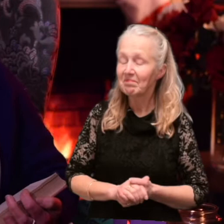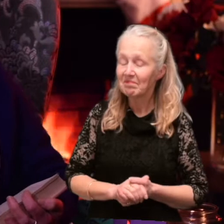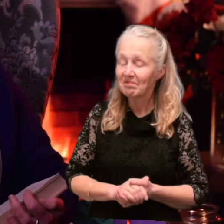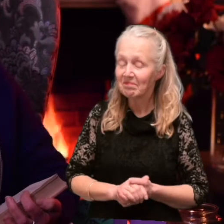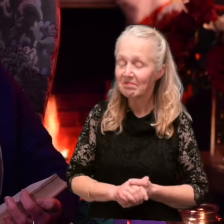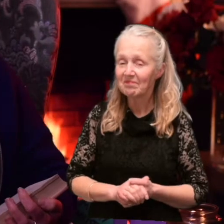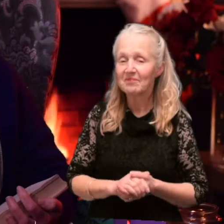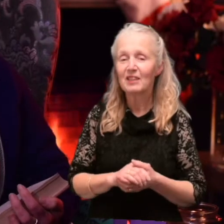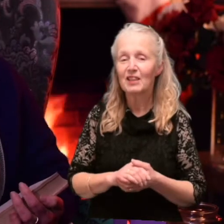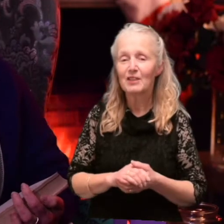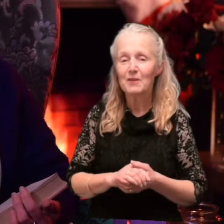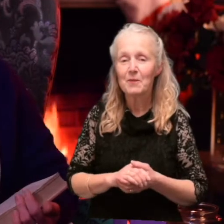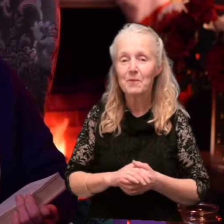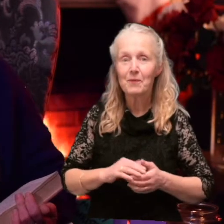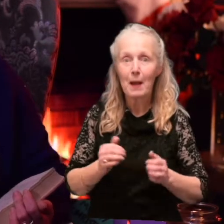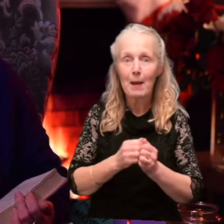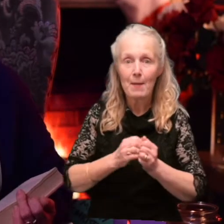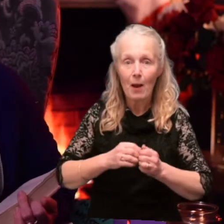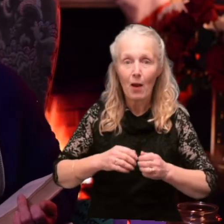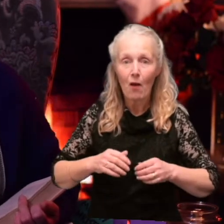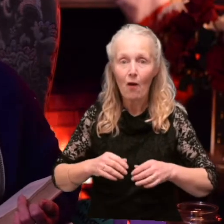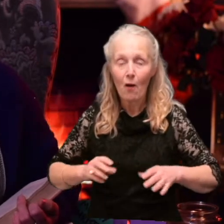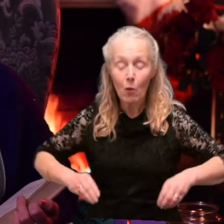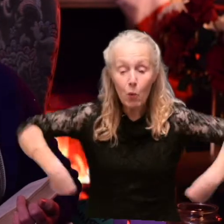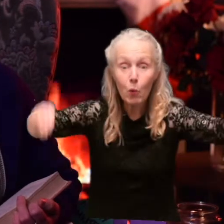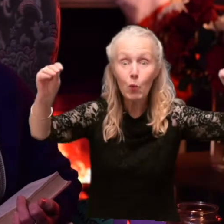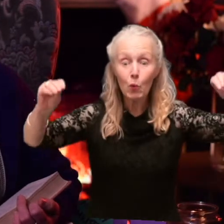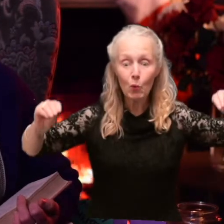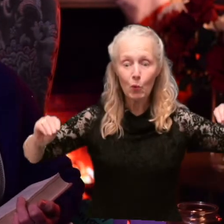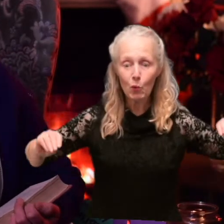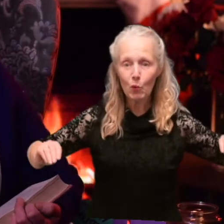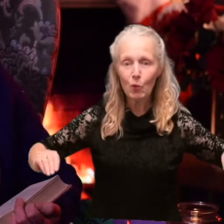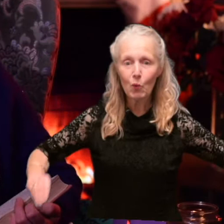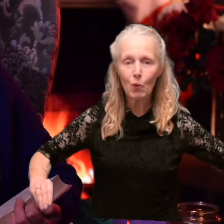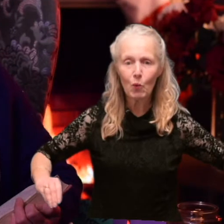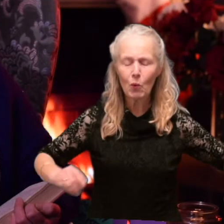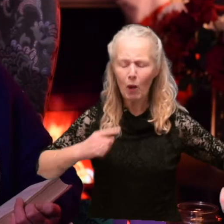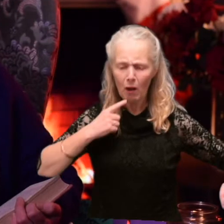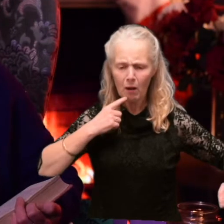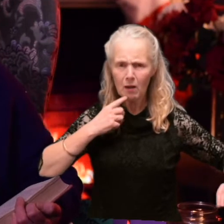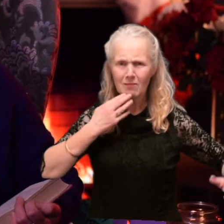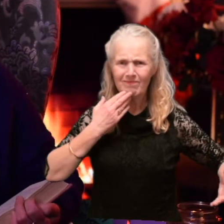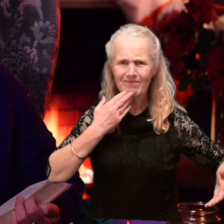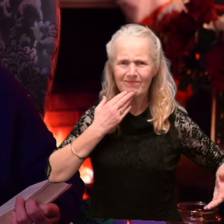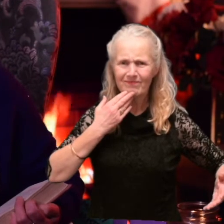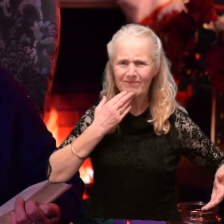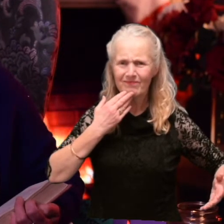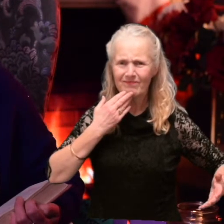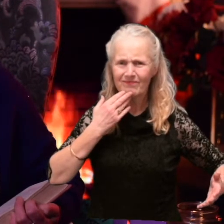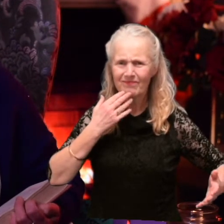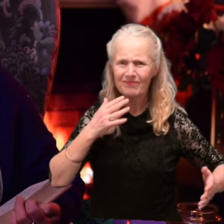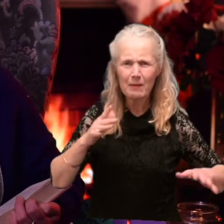She flung the paper over the orange four mica table. Oh, maybe not so good.